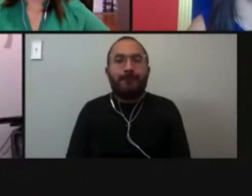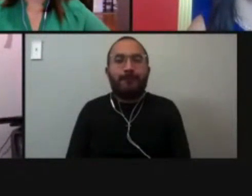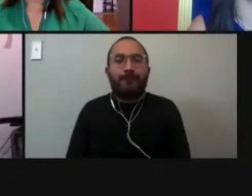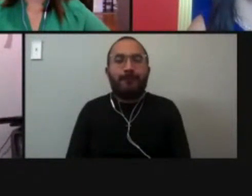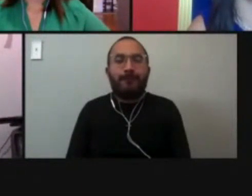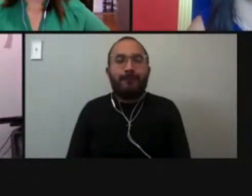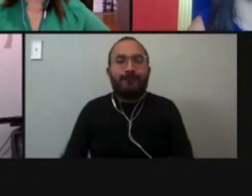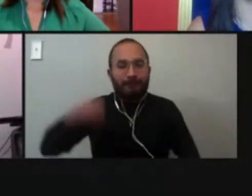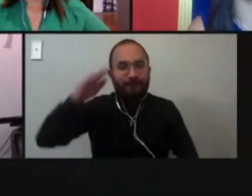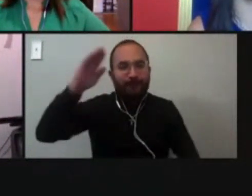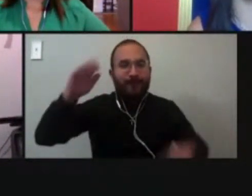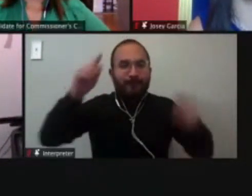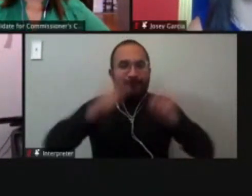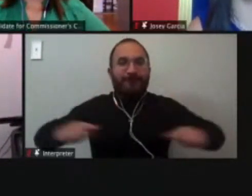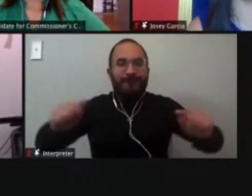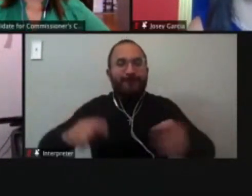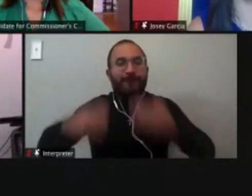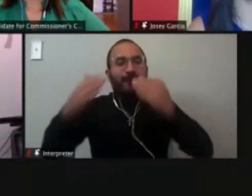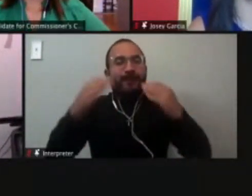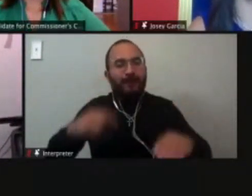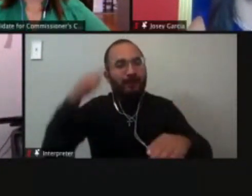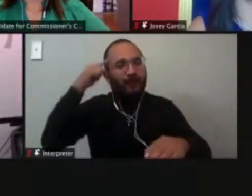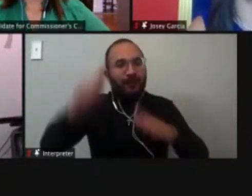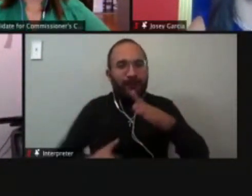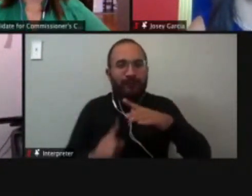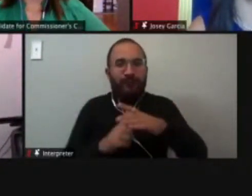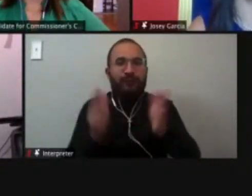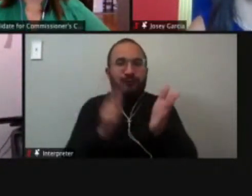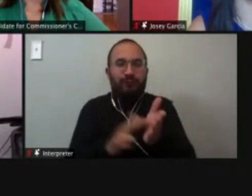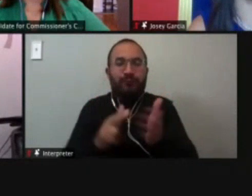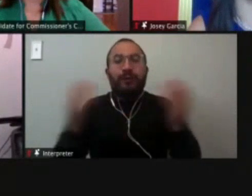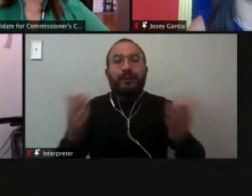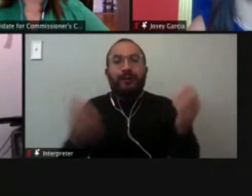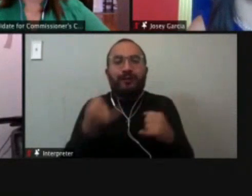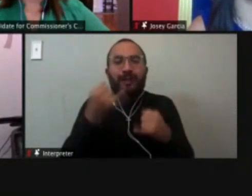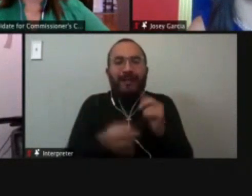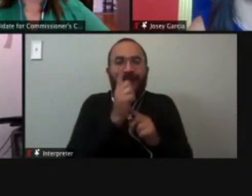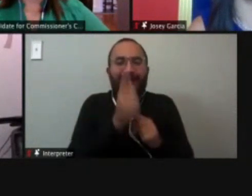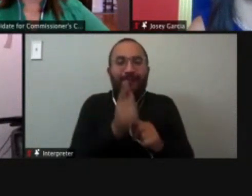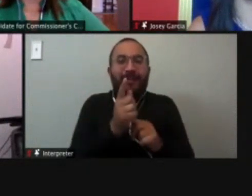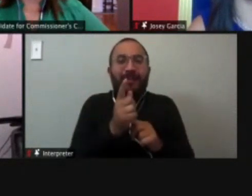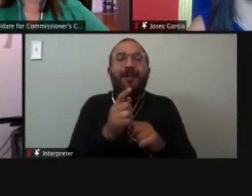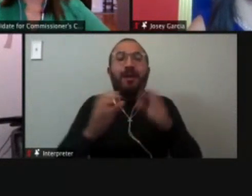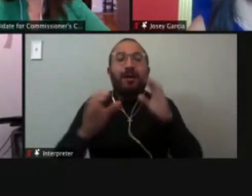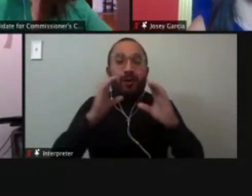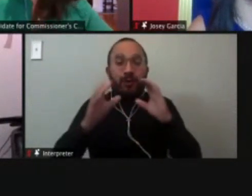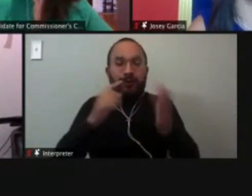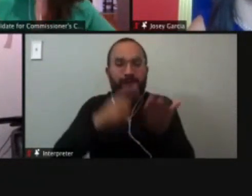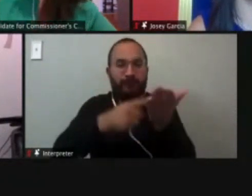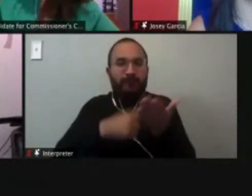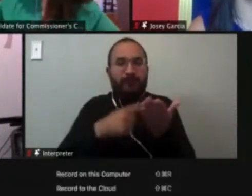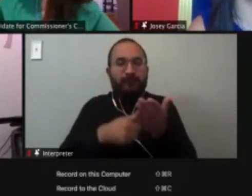Hello, everyone. Thank you for joining and welcome to a last-minute candidate conversation presented by Move